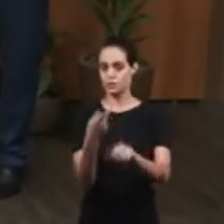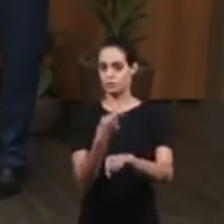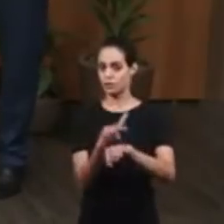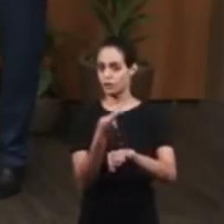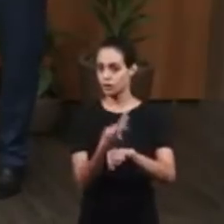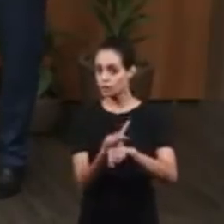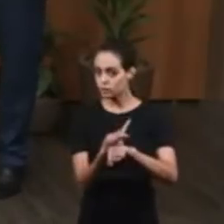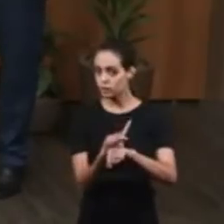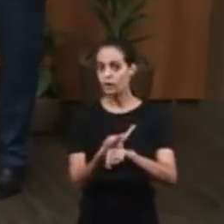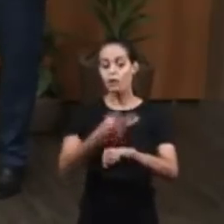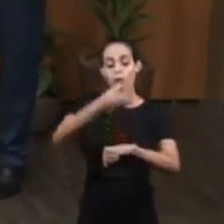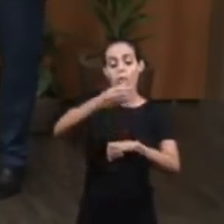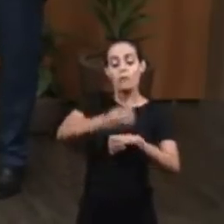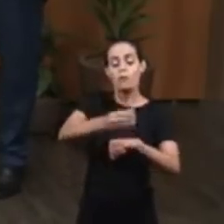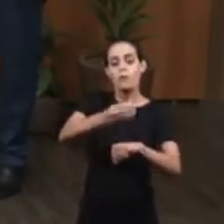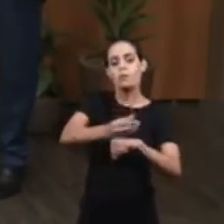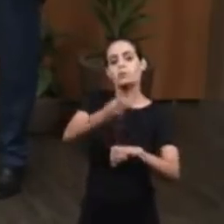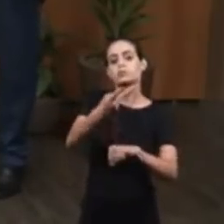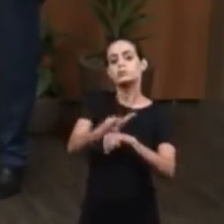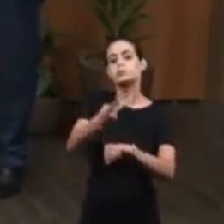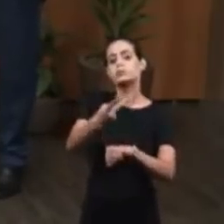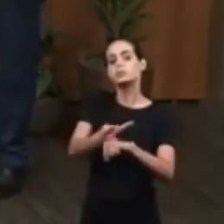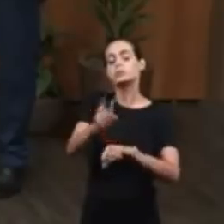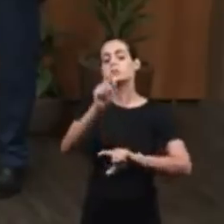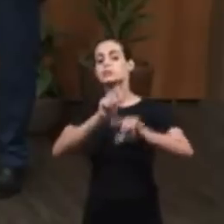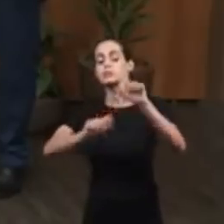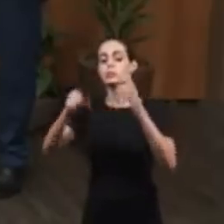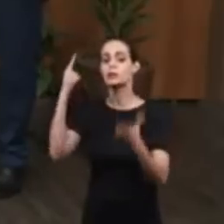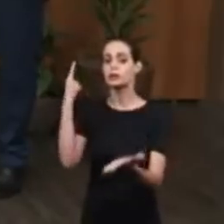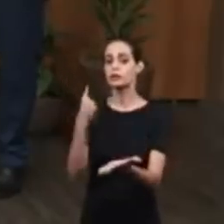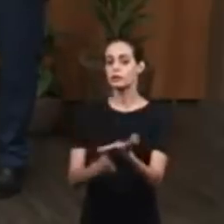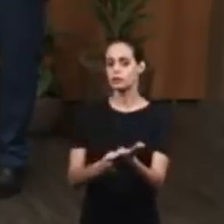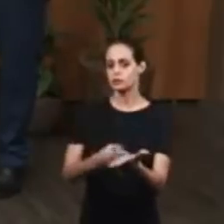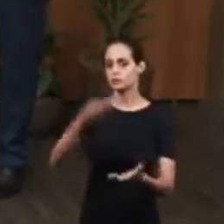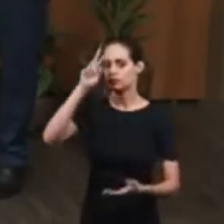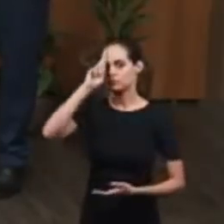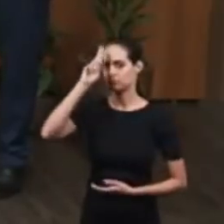Therefore, the silver cup is the deposit of salvation.